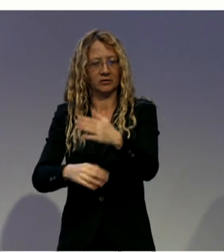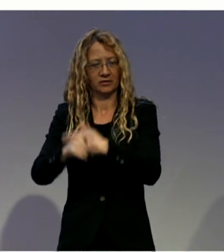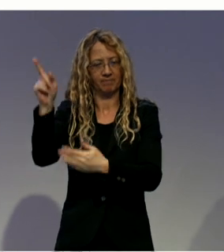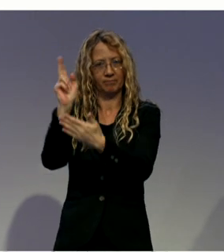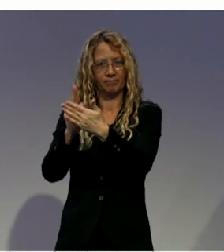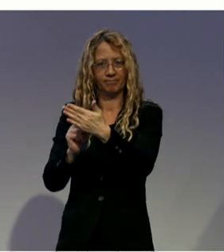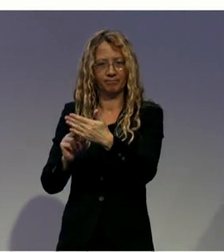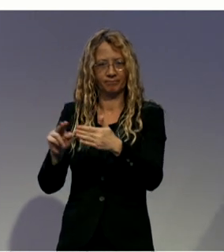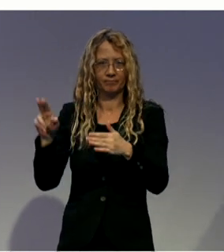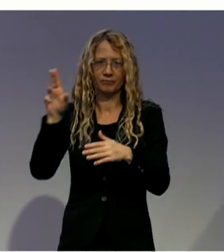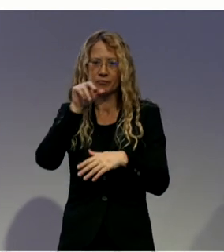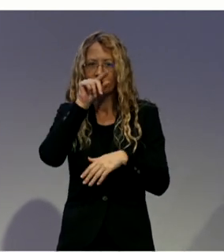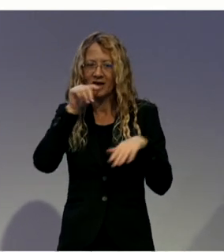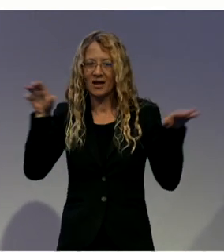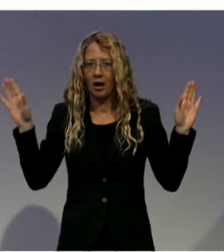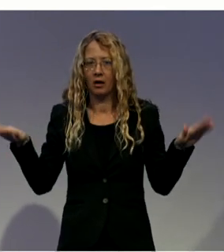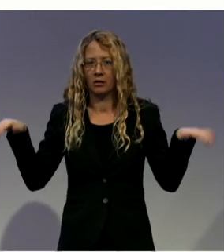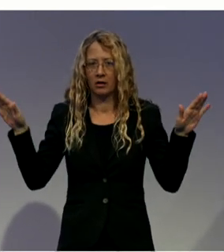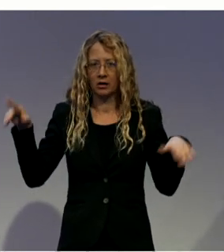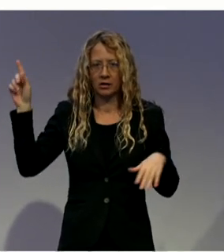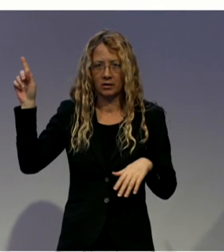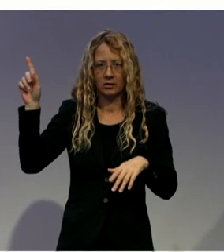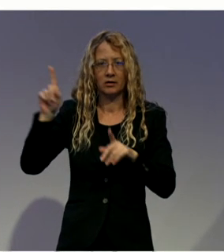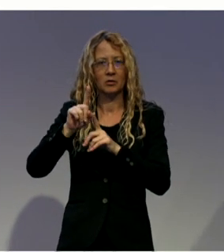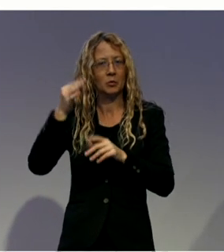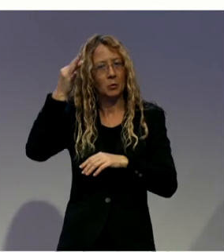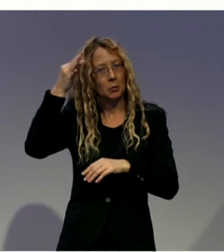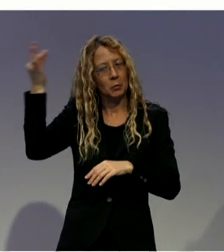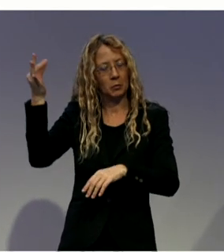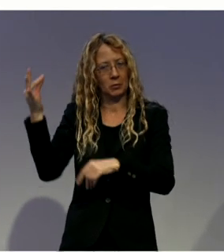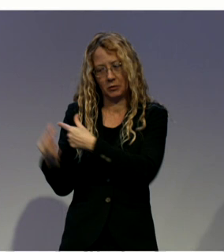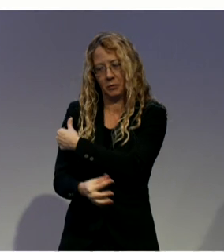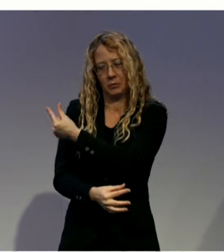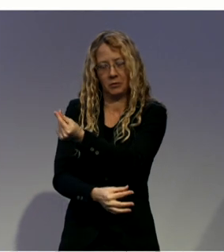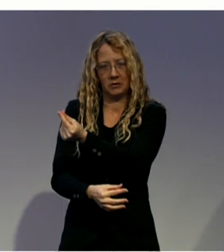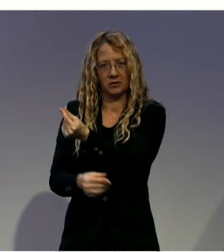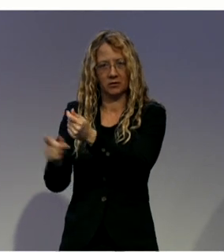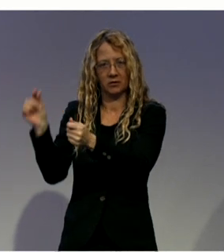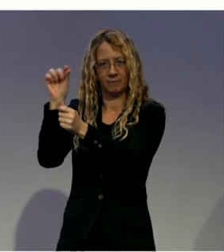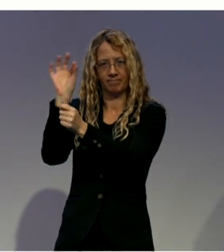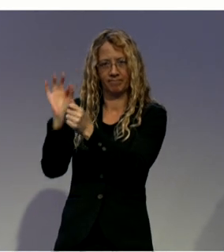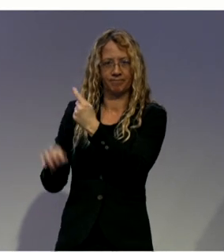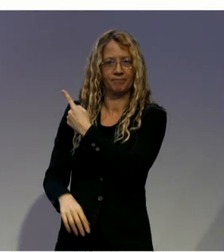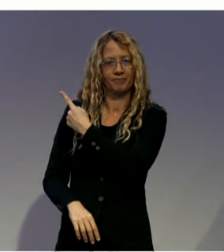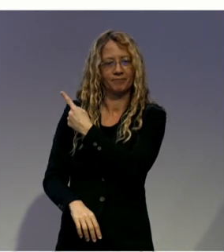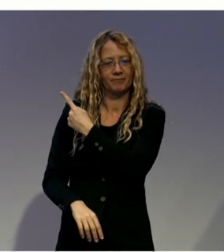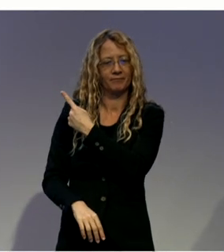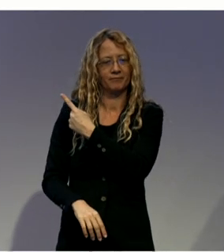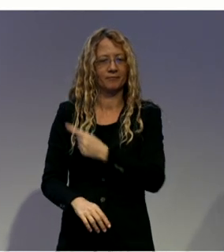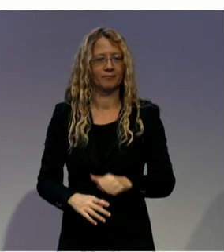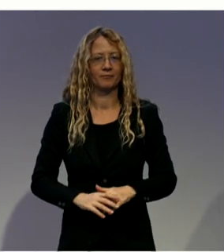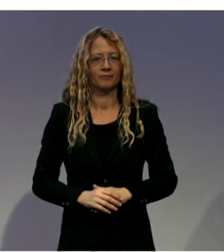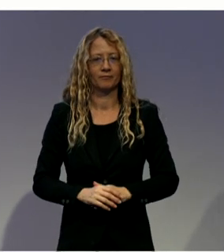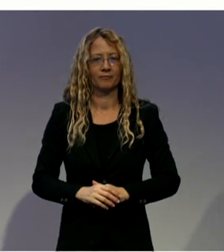people with disabilities. And then the red tip on top symbolizes specifically indigenous people with